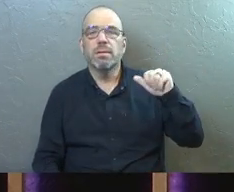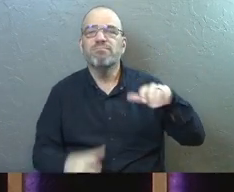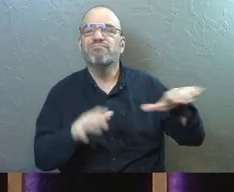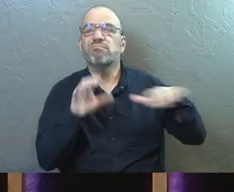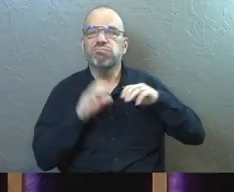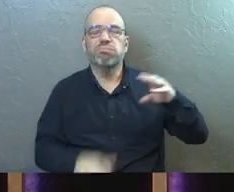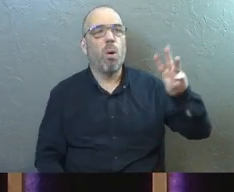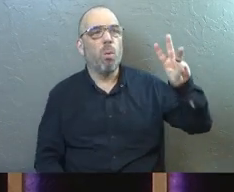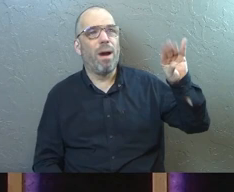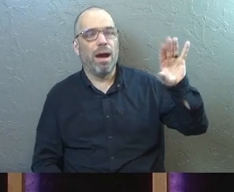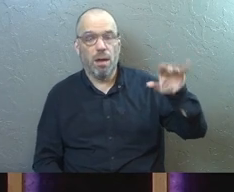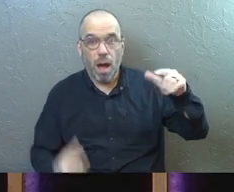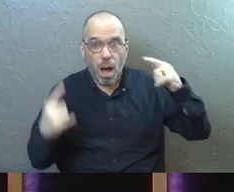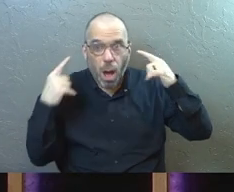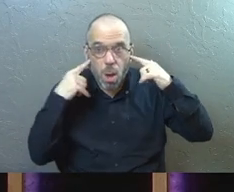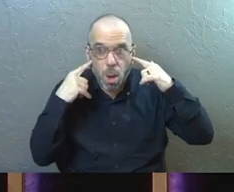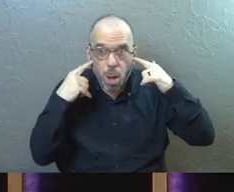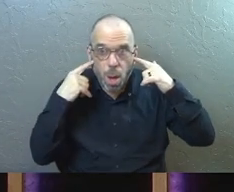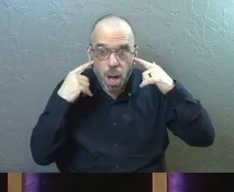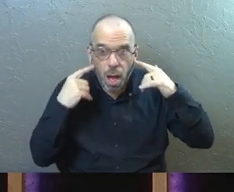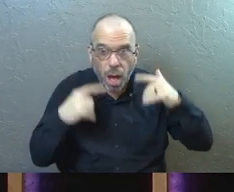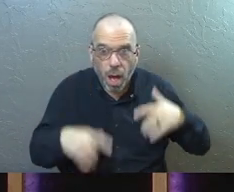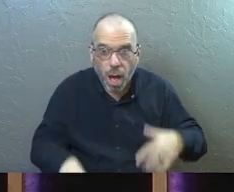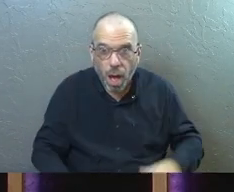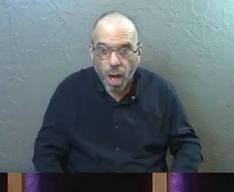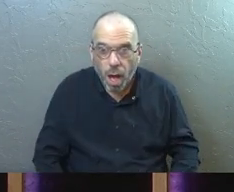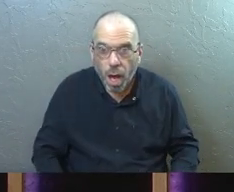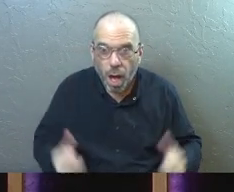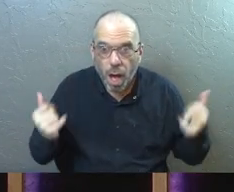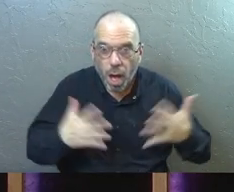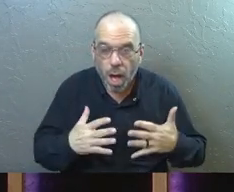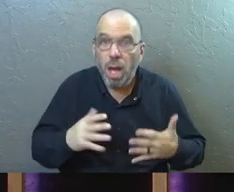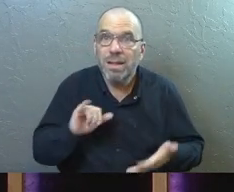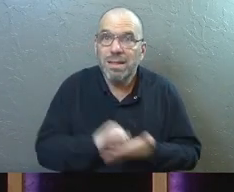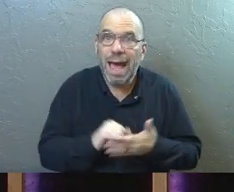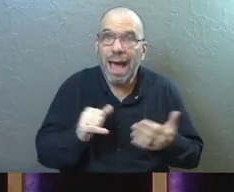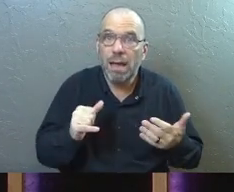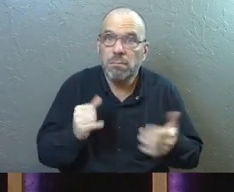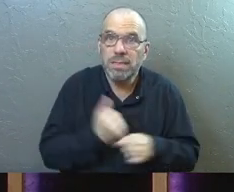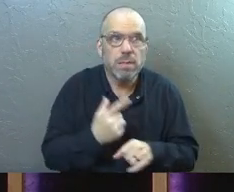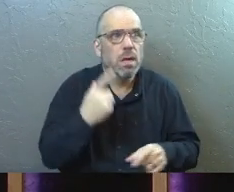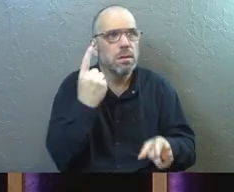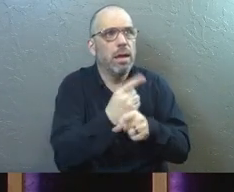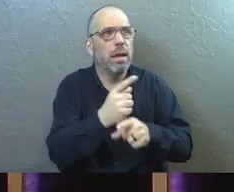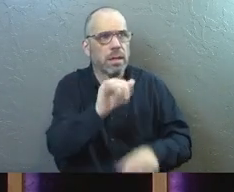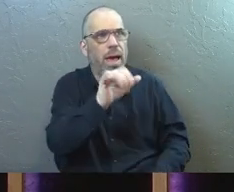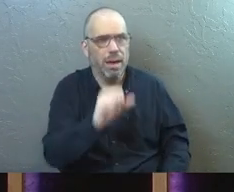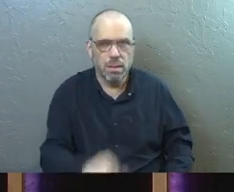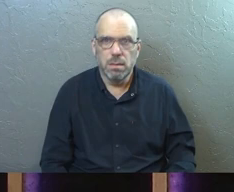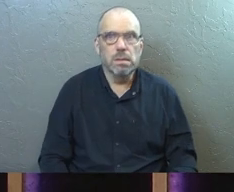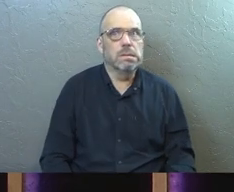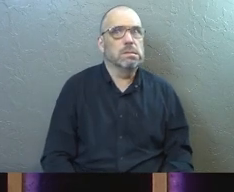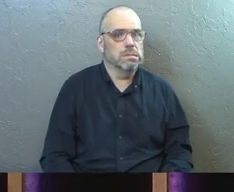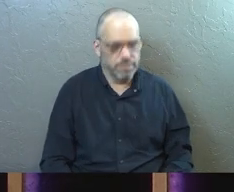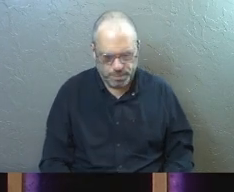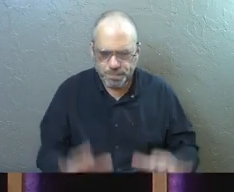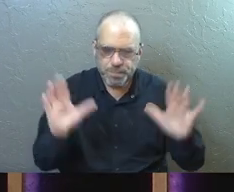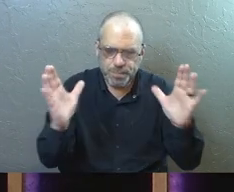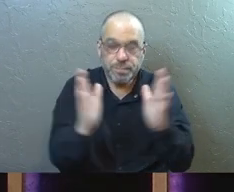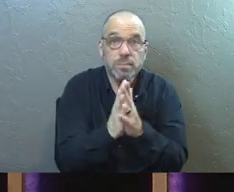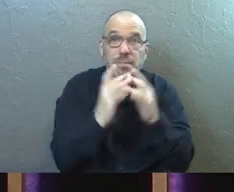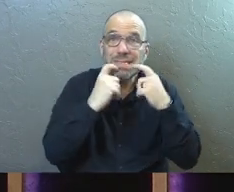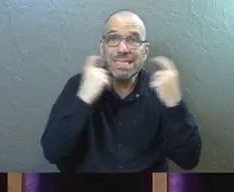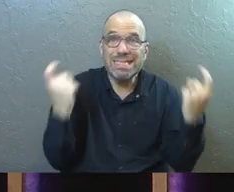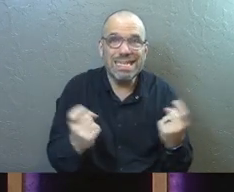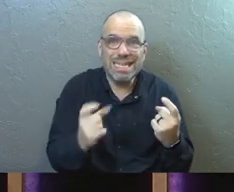Everyone who heard about it was terrified. That part makes sense to us, right? Yeah. So the